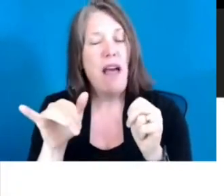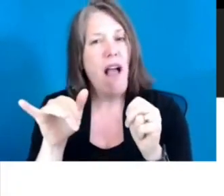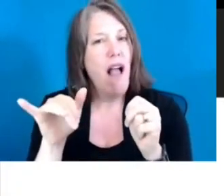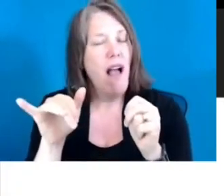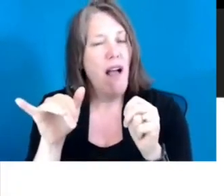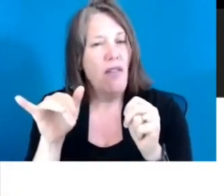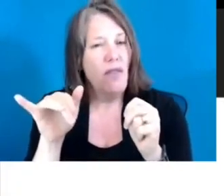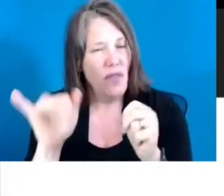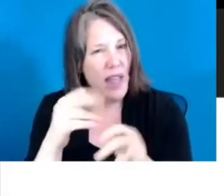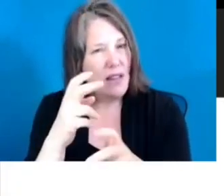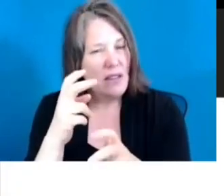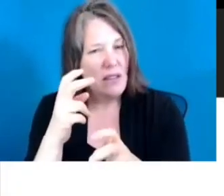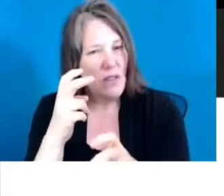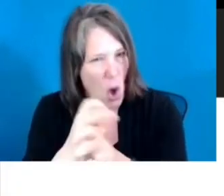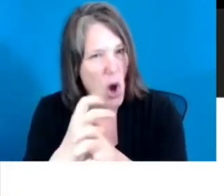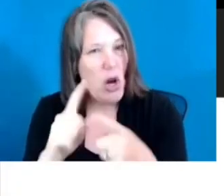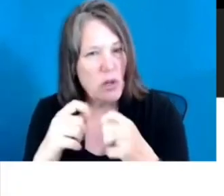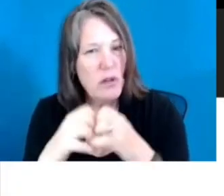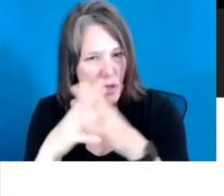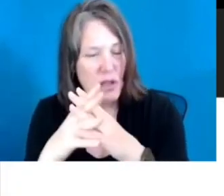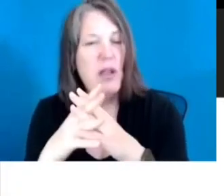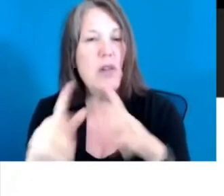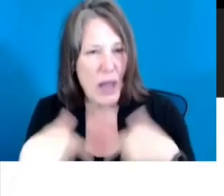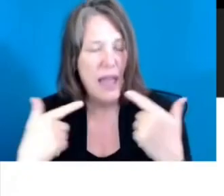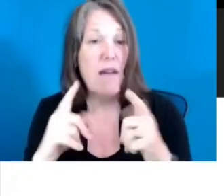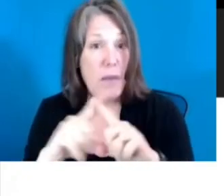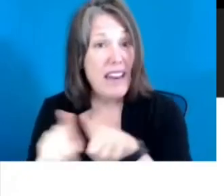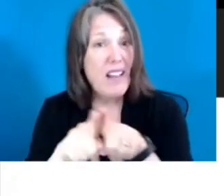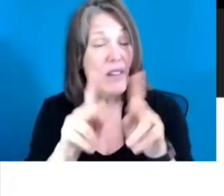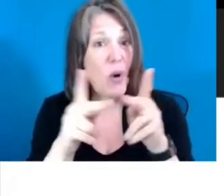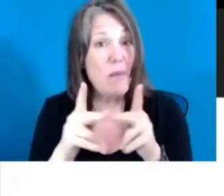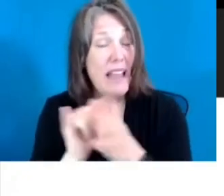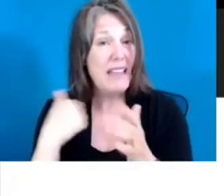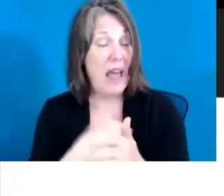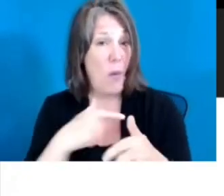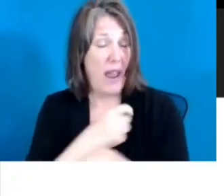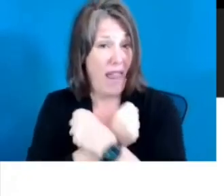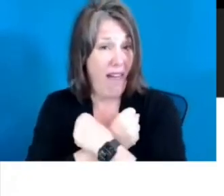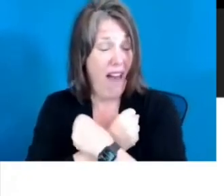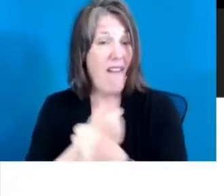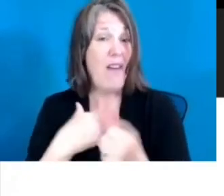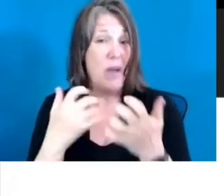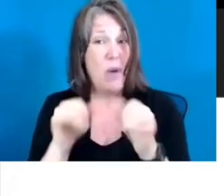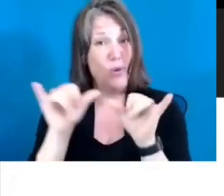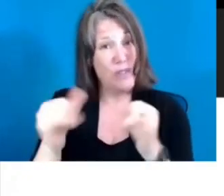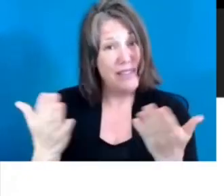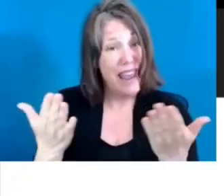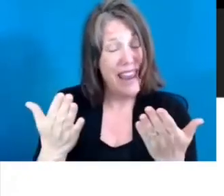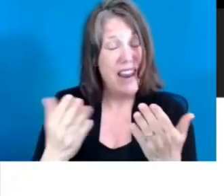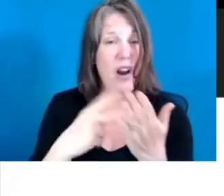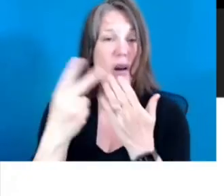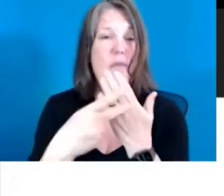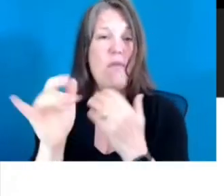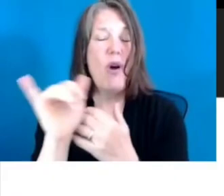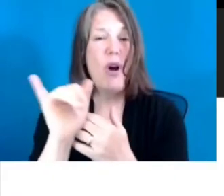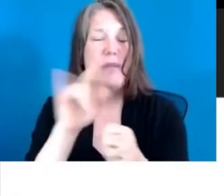hard to live in. But the piece that doesn't speak to is that it's also a place that we love and we want to be able to stay here. Programs